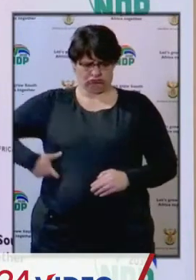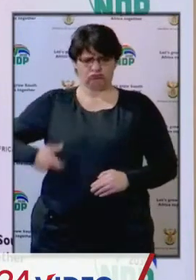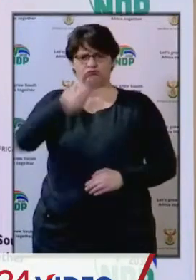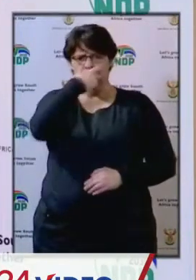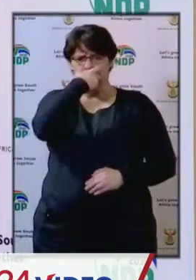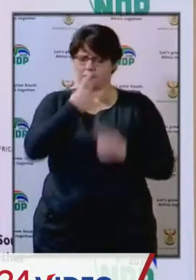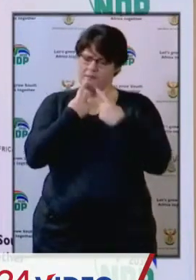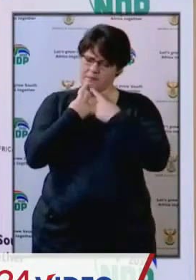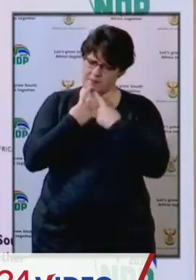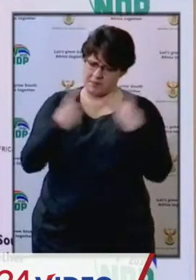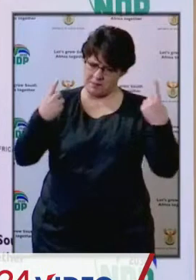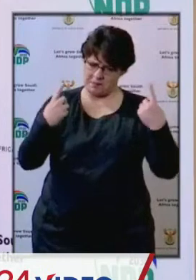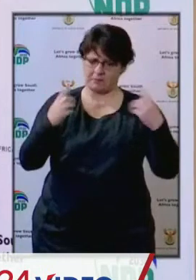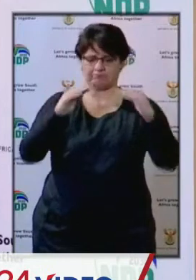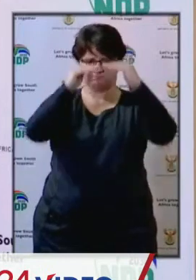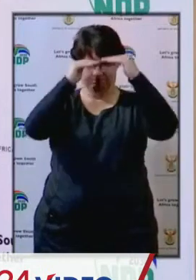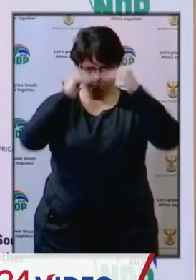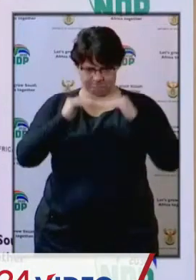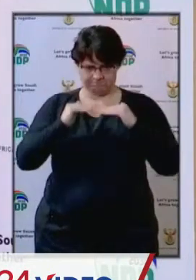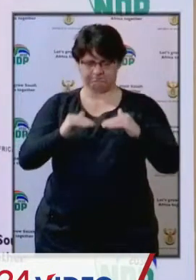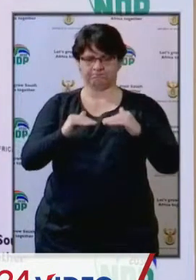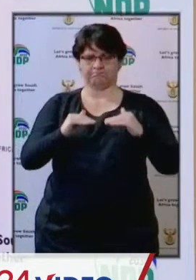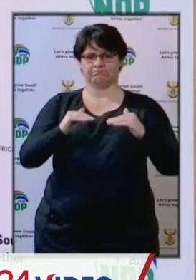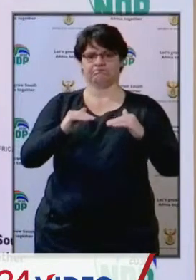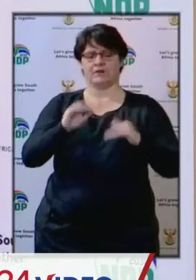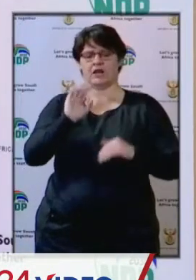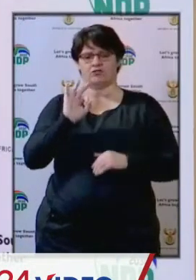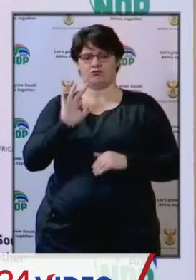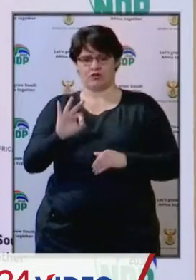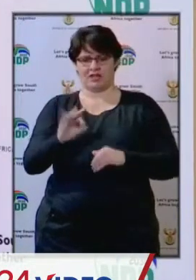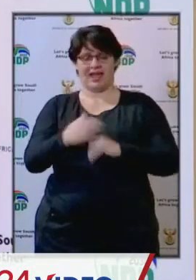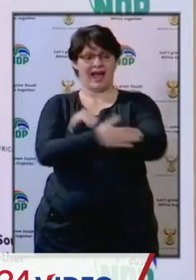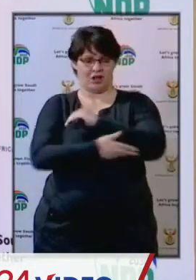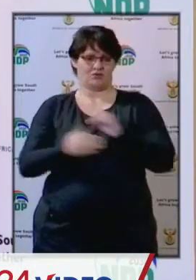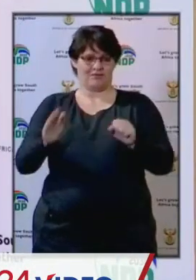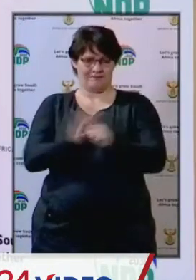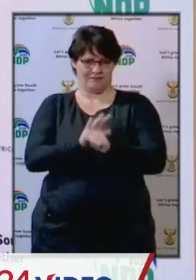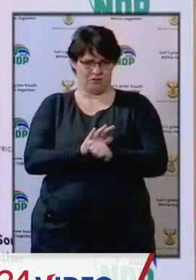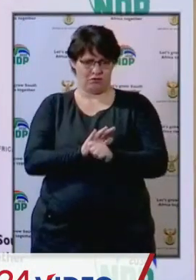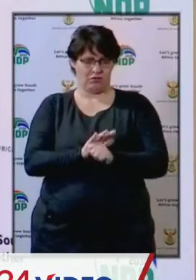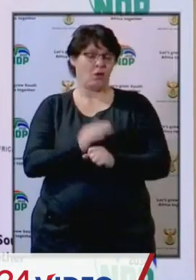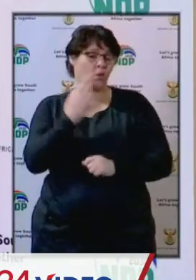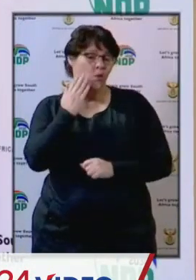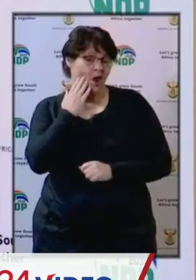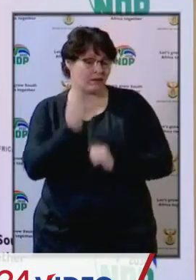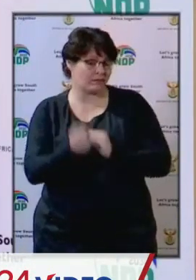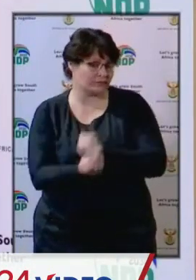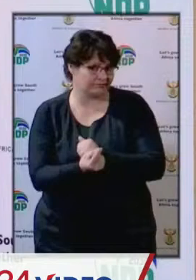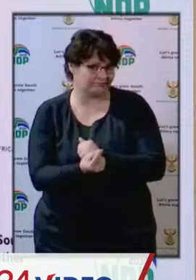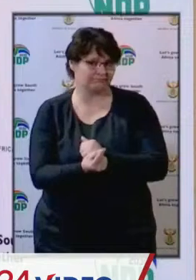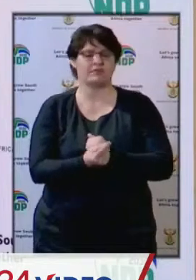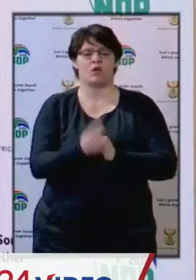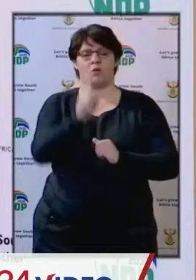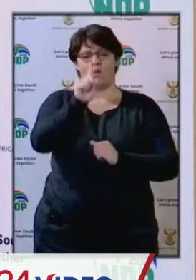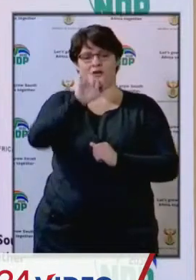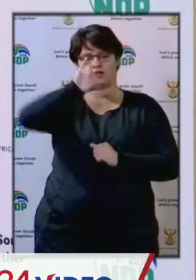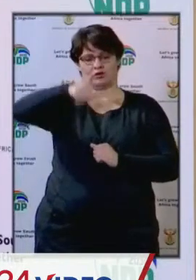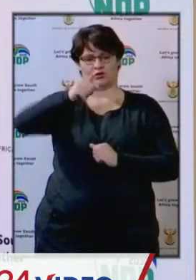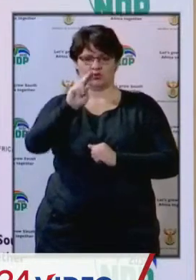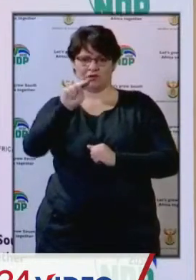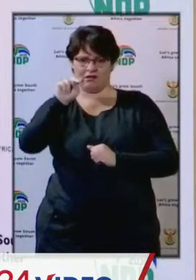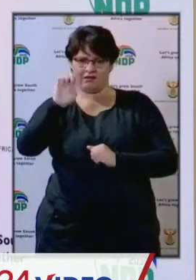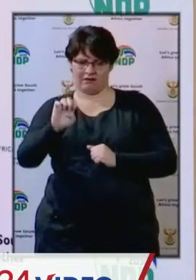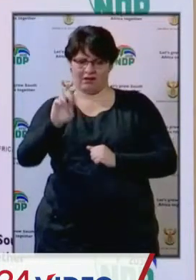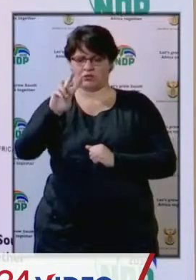will be moving to the Level 3 lockdown from the 1st of June 2020, the National Coronavirus